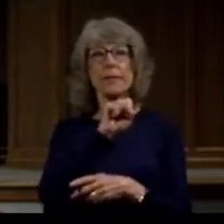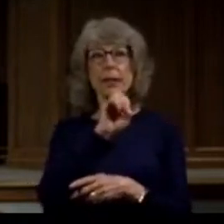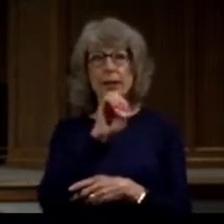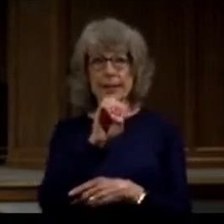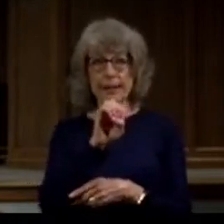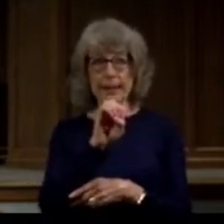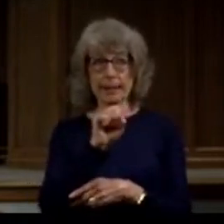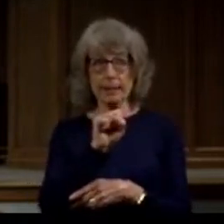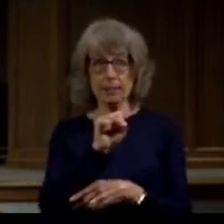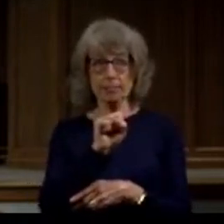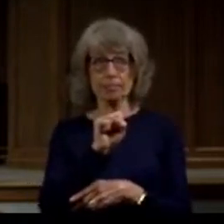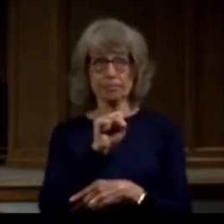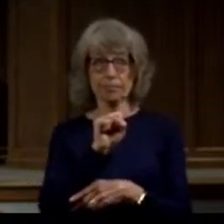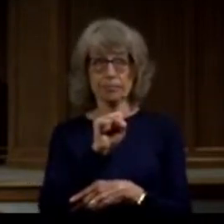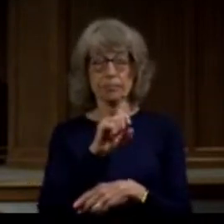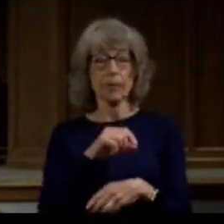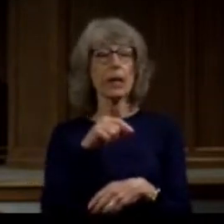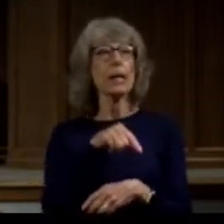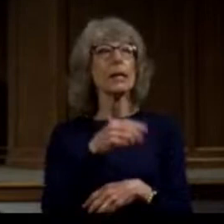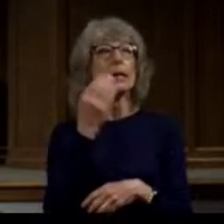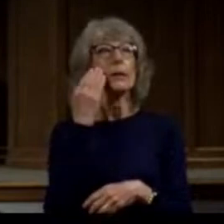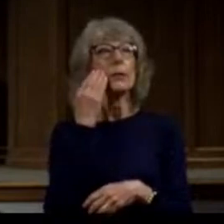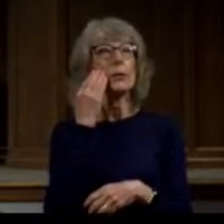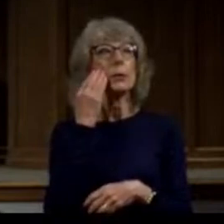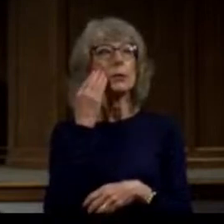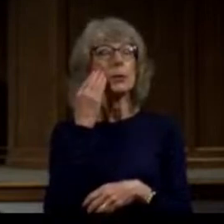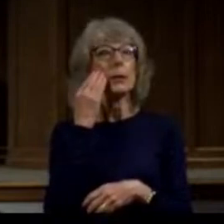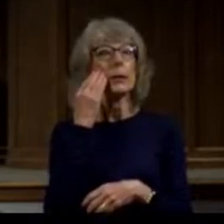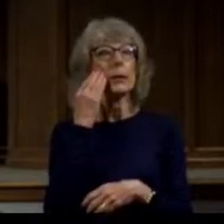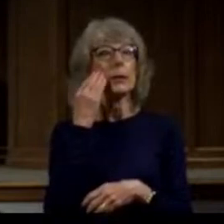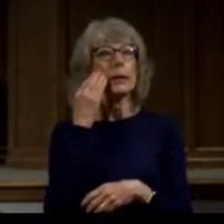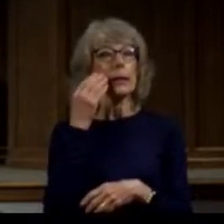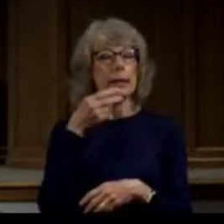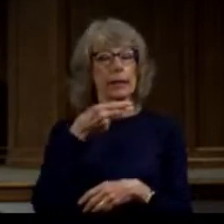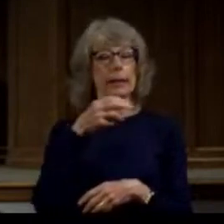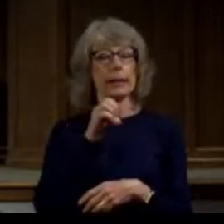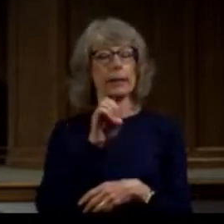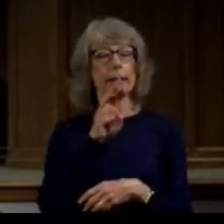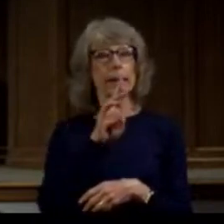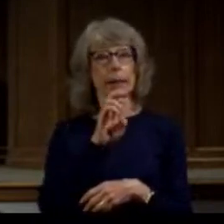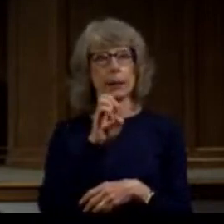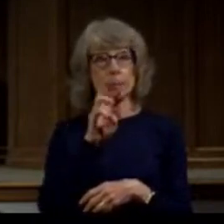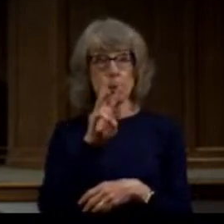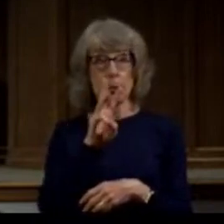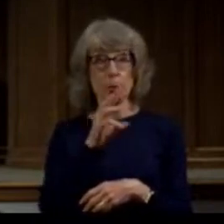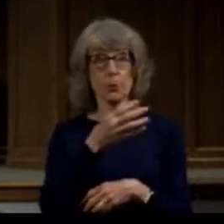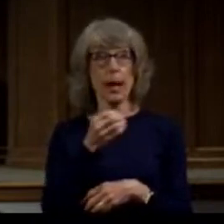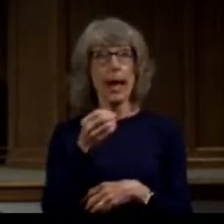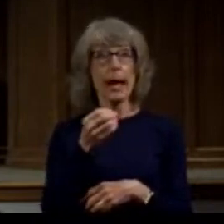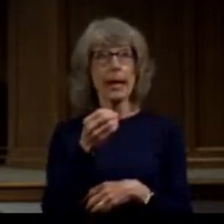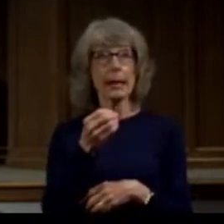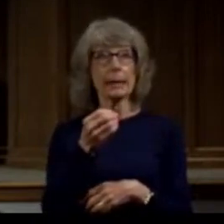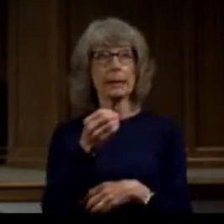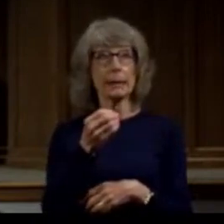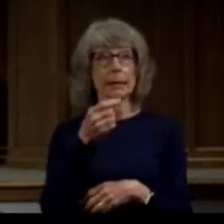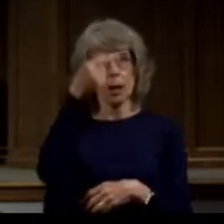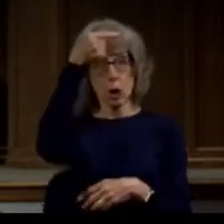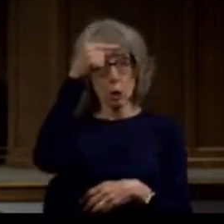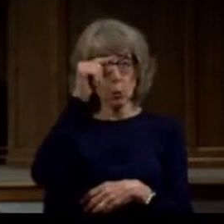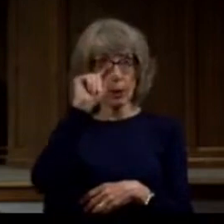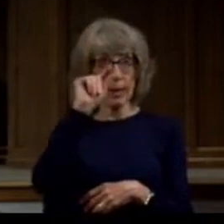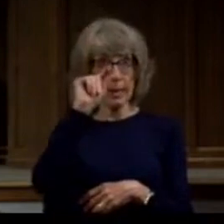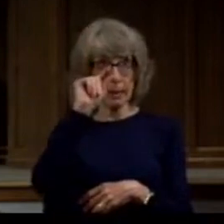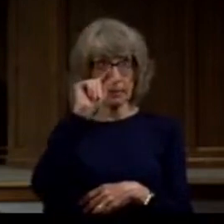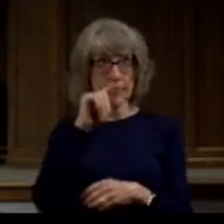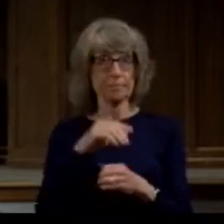He would have been able to speak Koine Greek, which was the common Greek of the time. He also spoke Aramaic. Paul